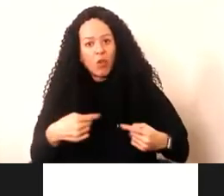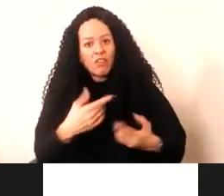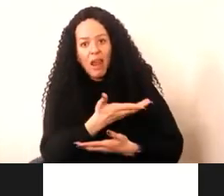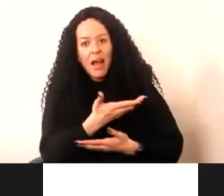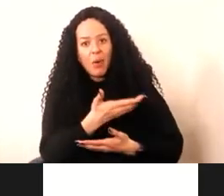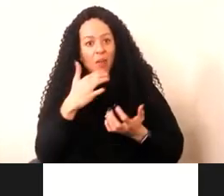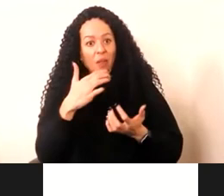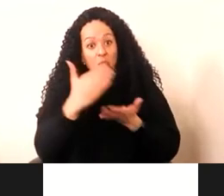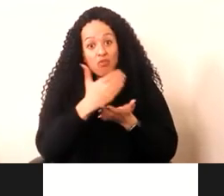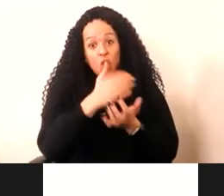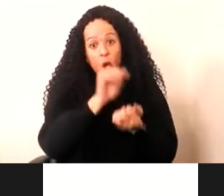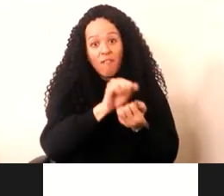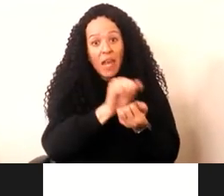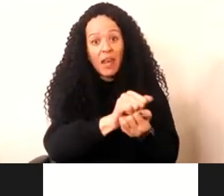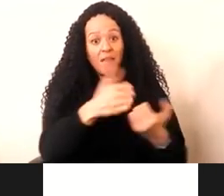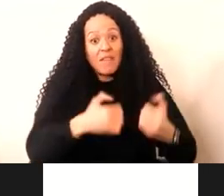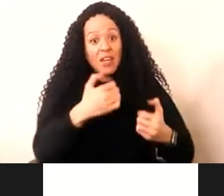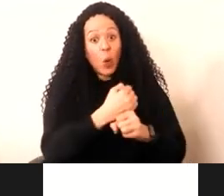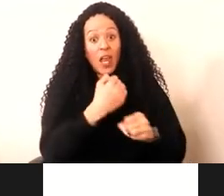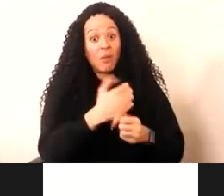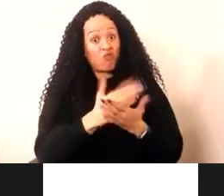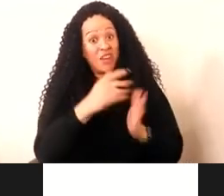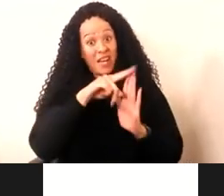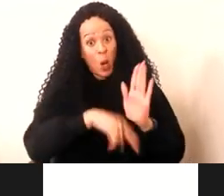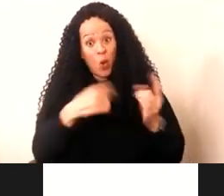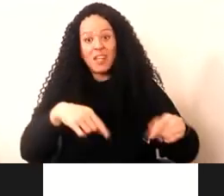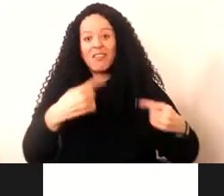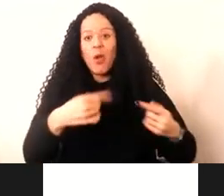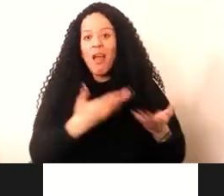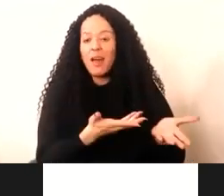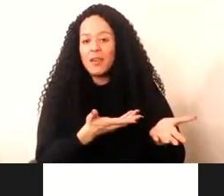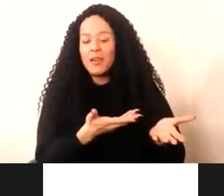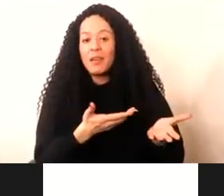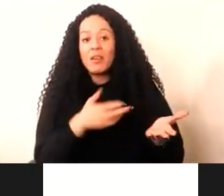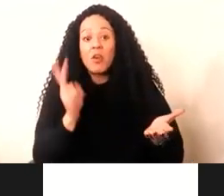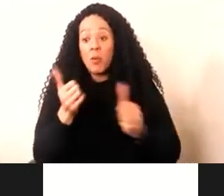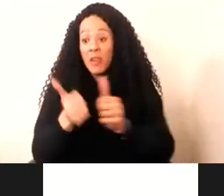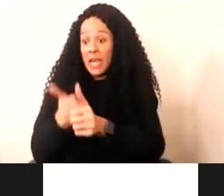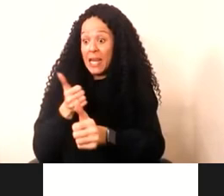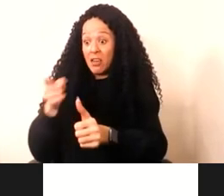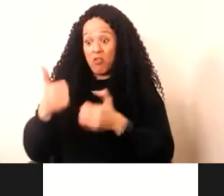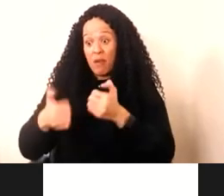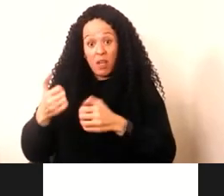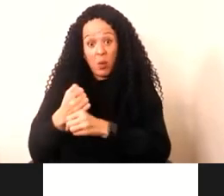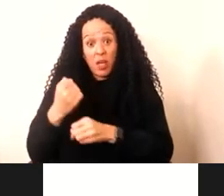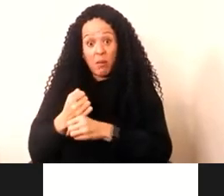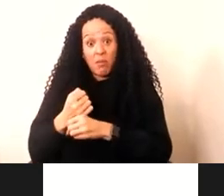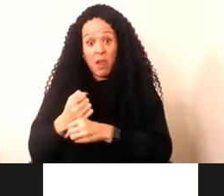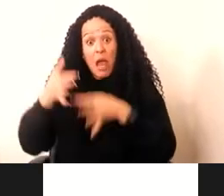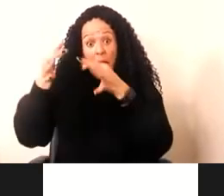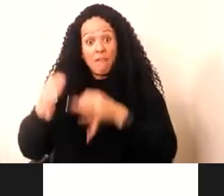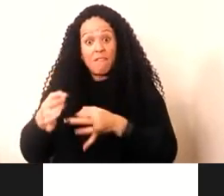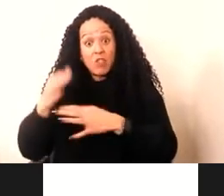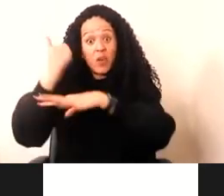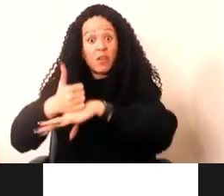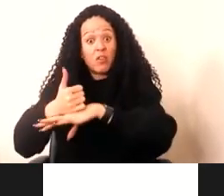going on in video games, which both the industry and official institutions absolutely draw from.